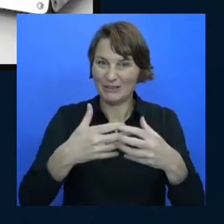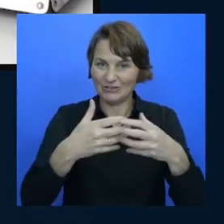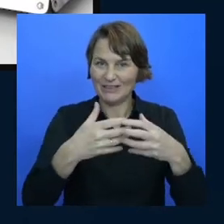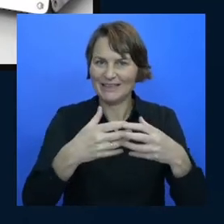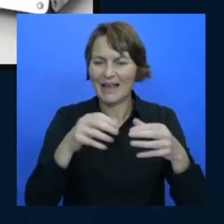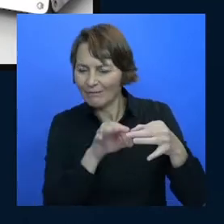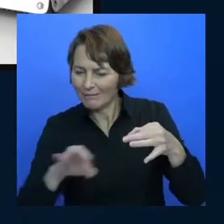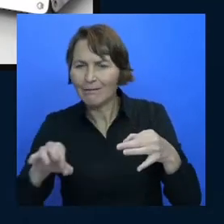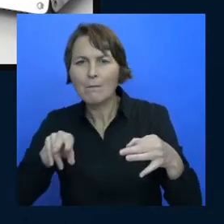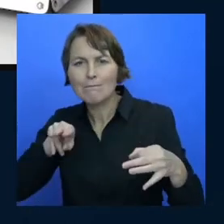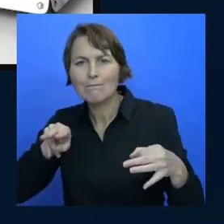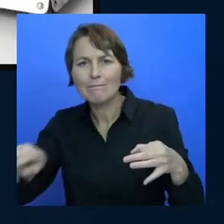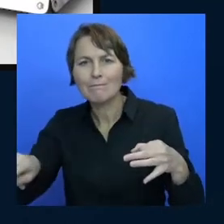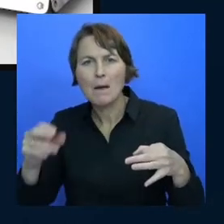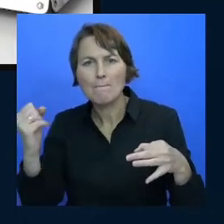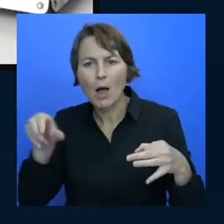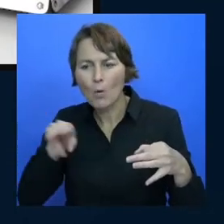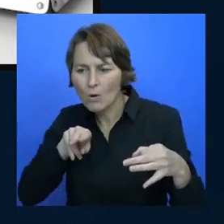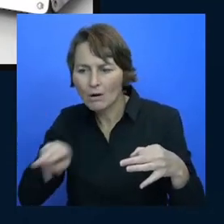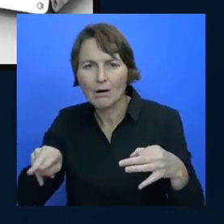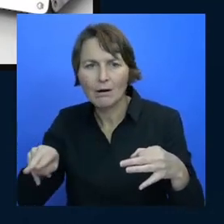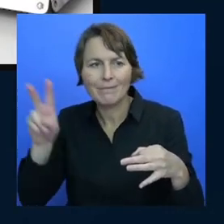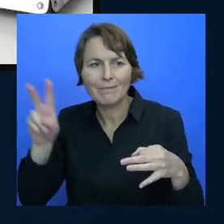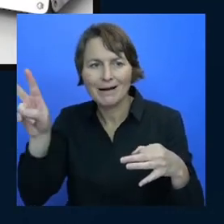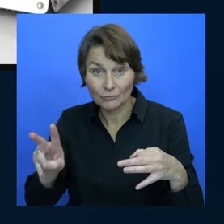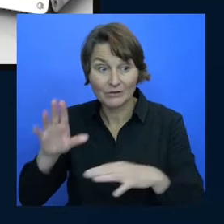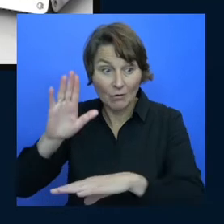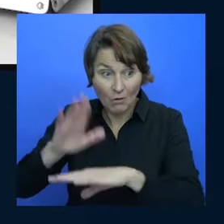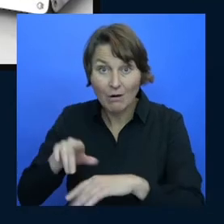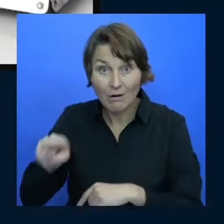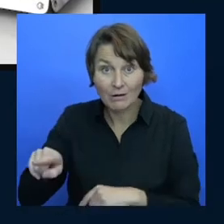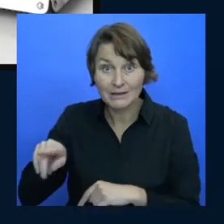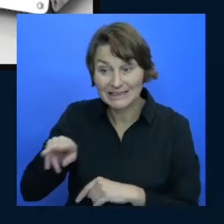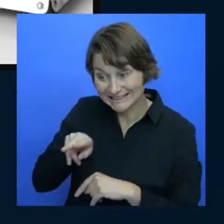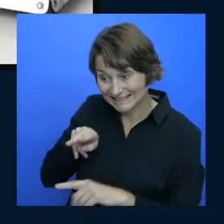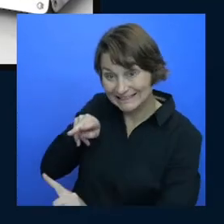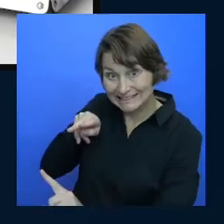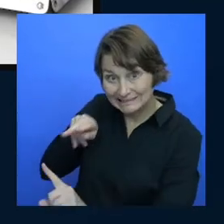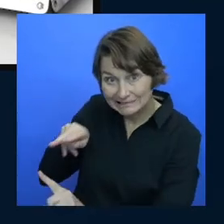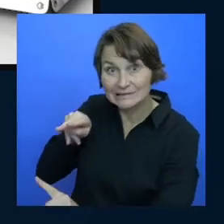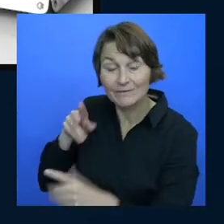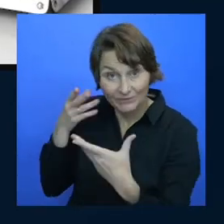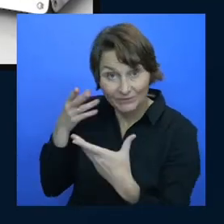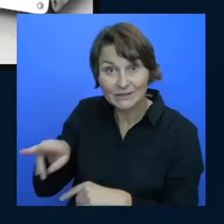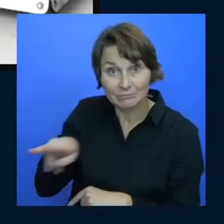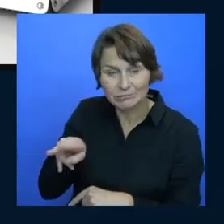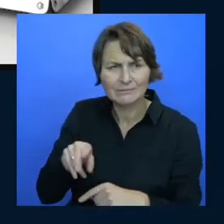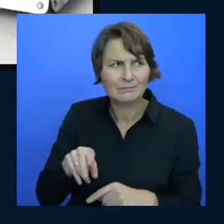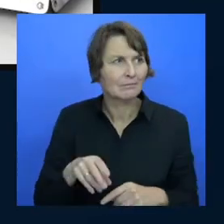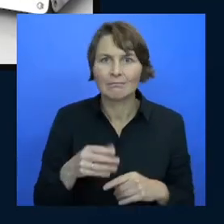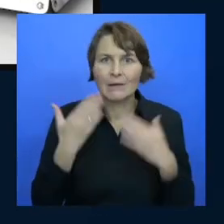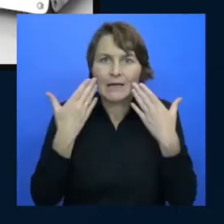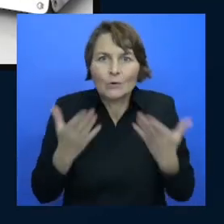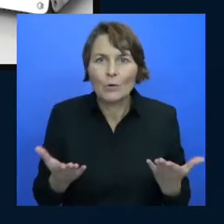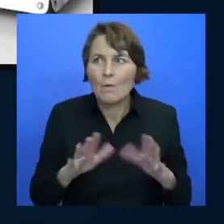that just eliminates like it's either on or it's not like is there electricity going on like I don't know how should I test that what's a great way to test